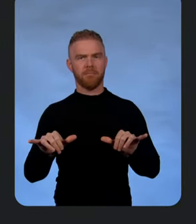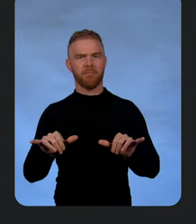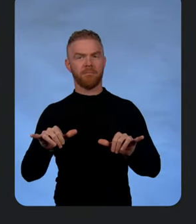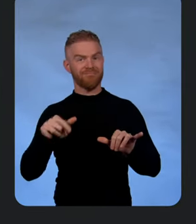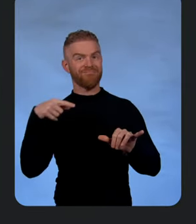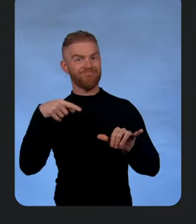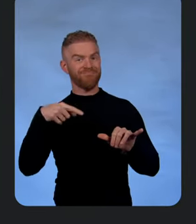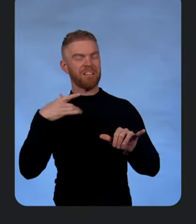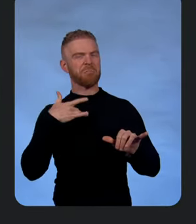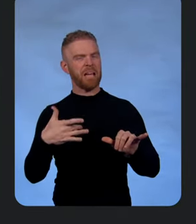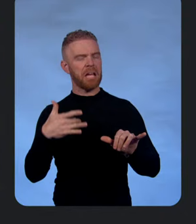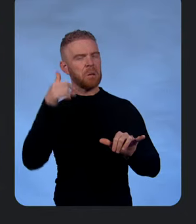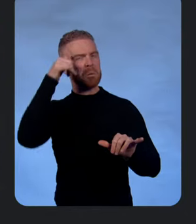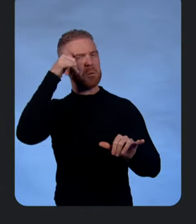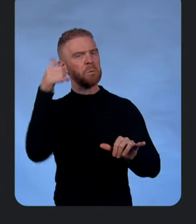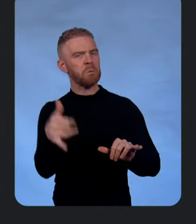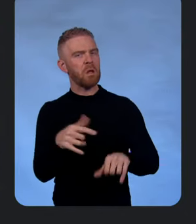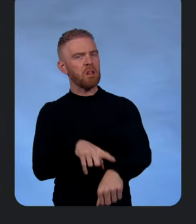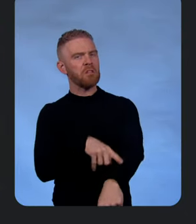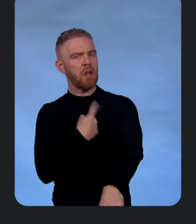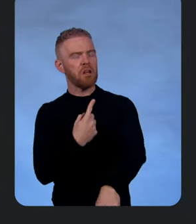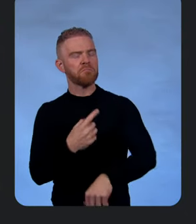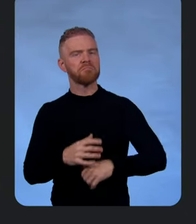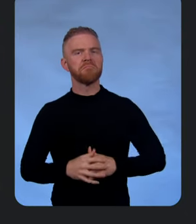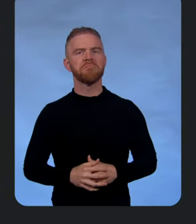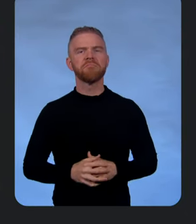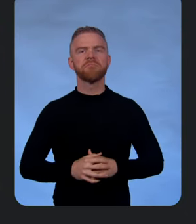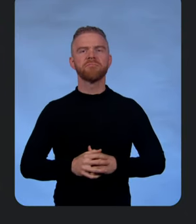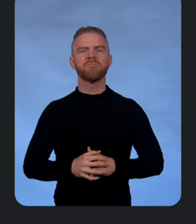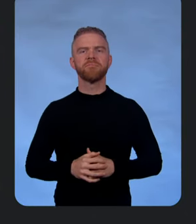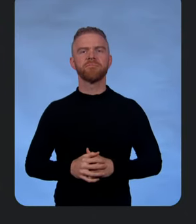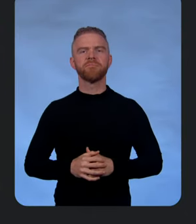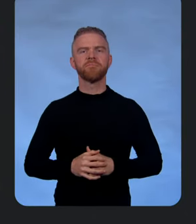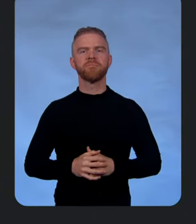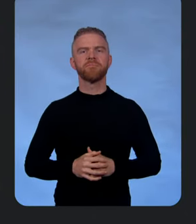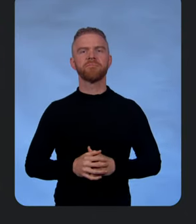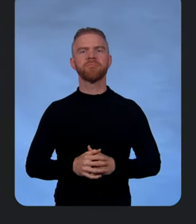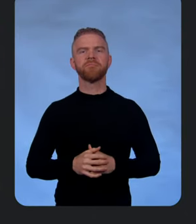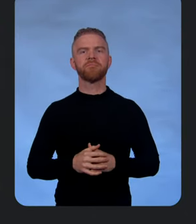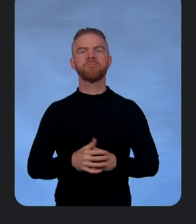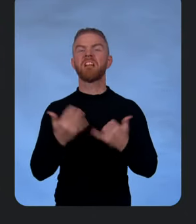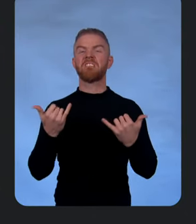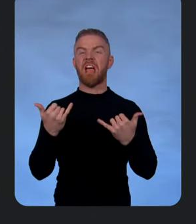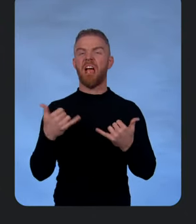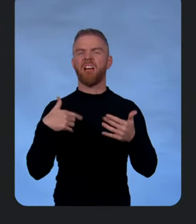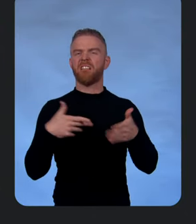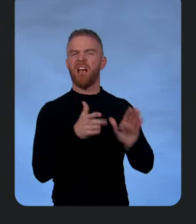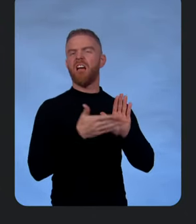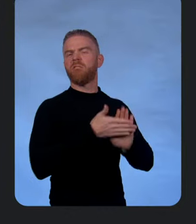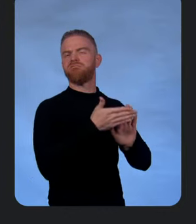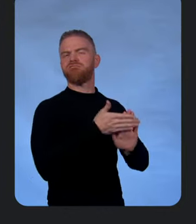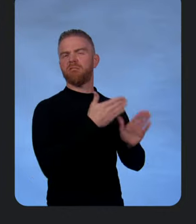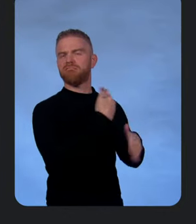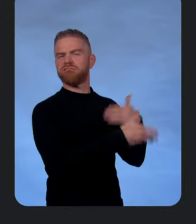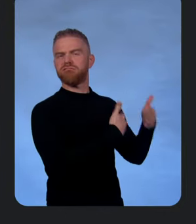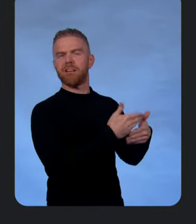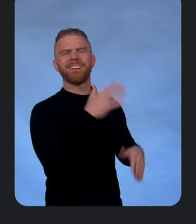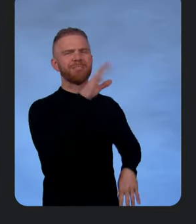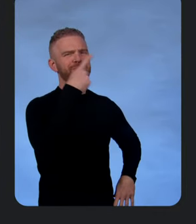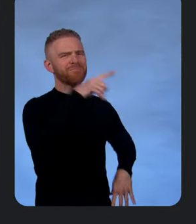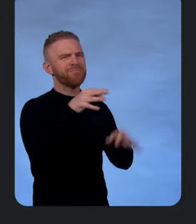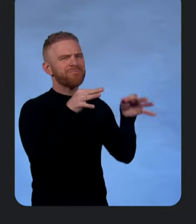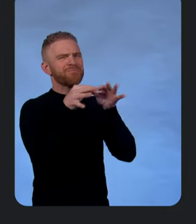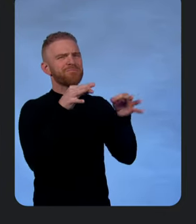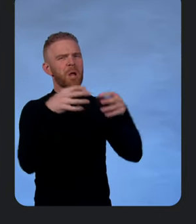go. And take two. There we go. So we'll let that run in the background. Yeah, now walk back me through the code. Because what you're doing is you're doing some of these things of calling the